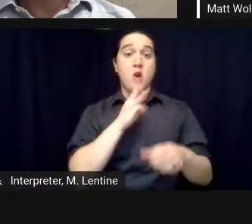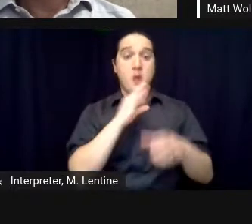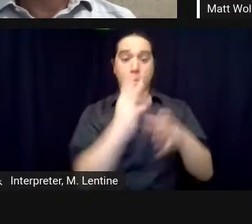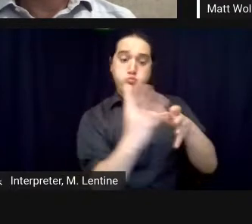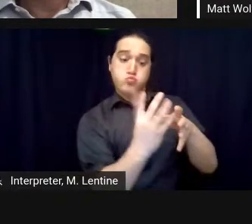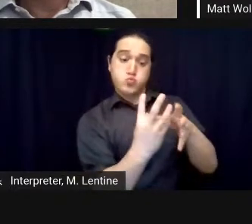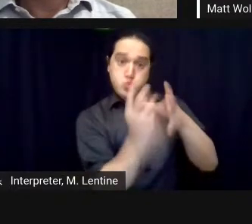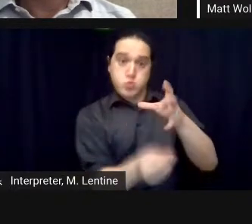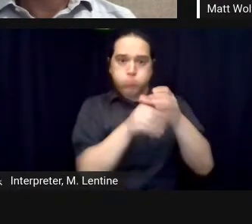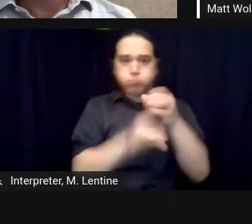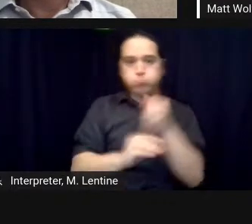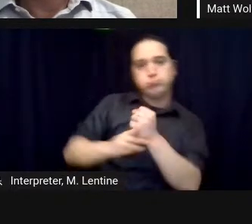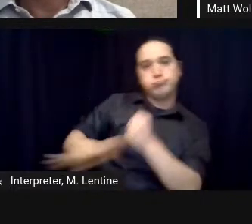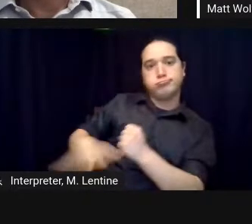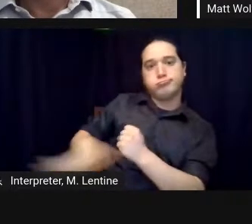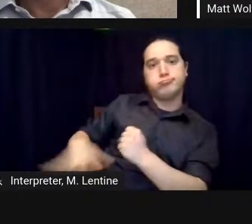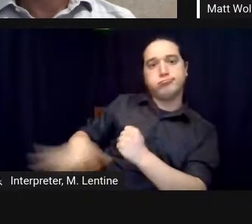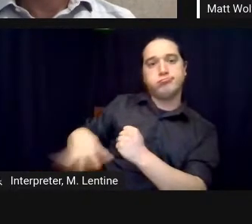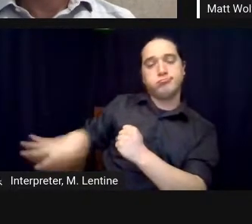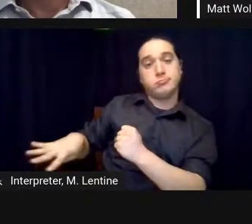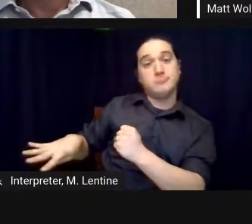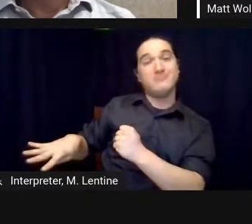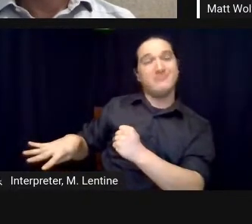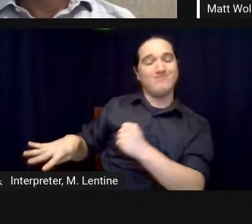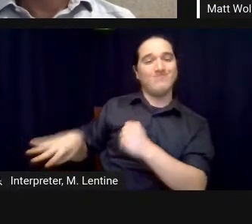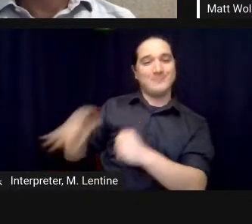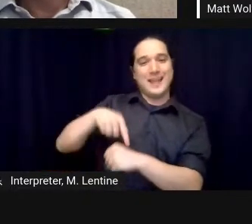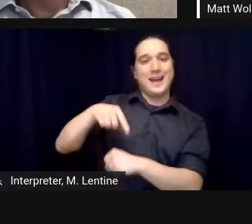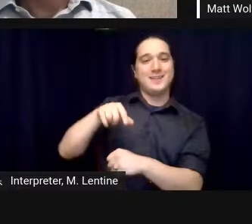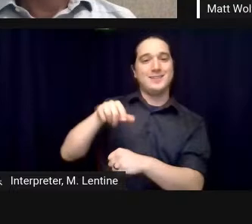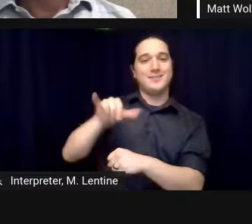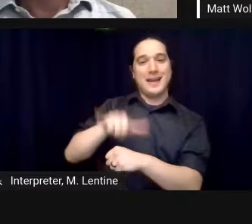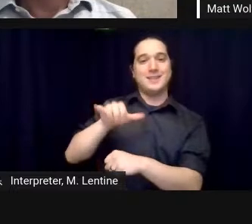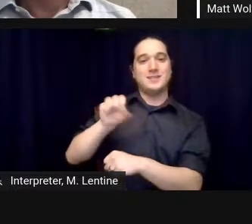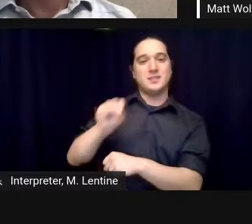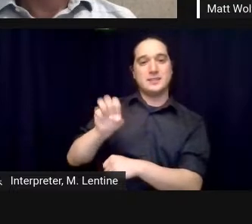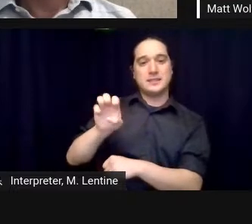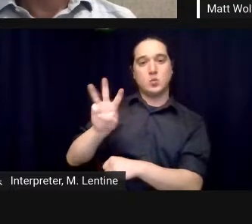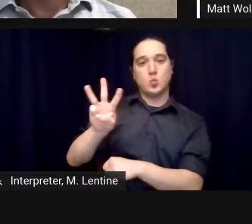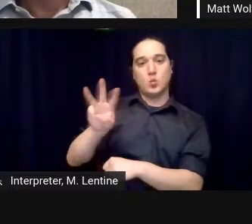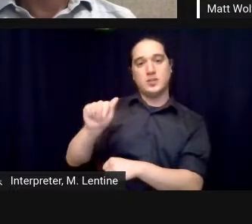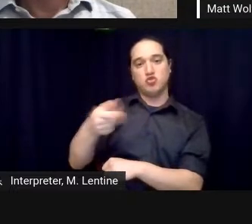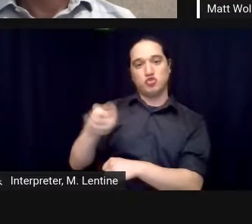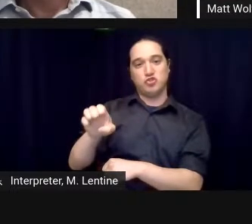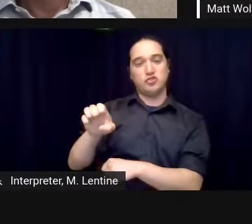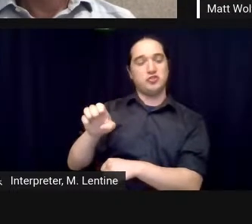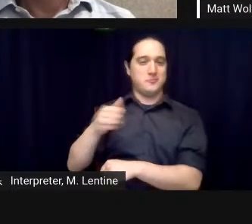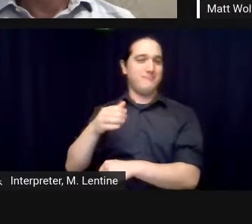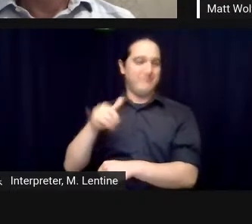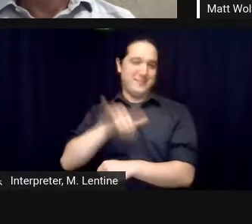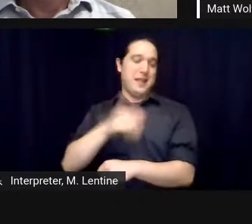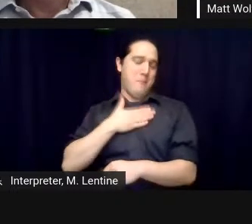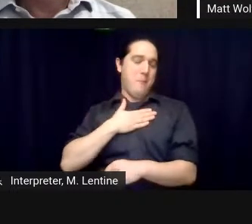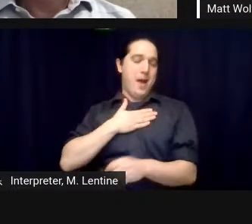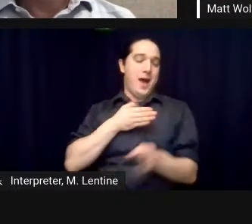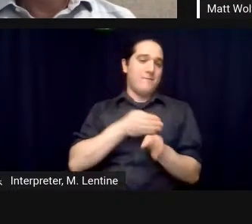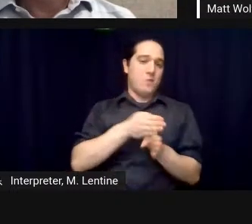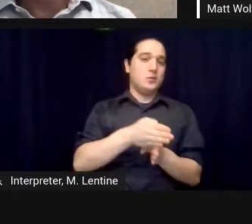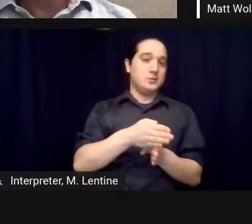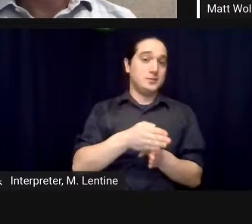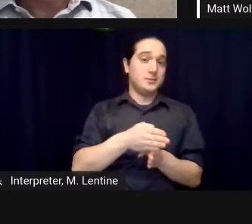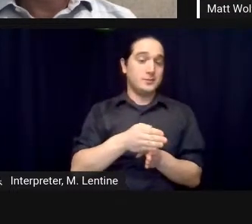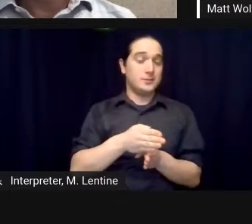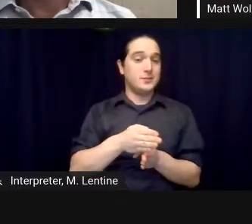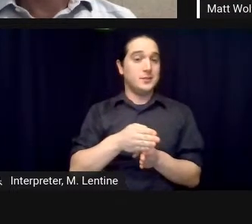the field and and built these shit recycling you know human wastewater recycling systems around the planet but i cut my